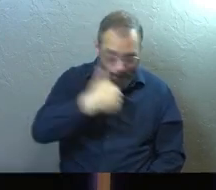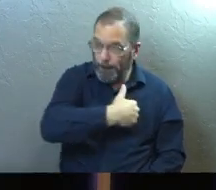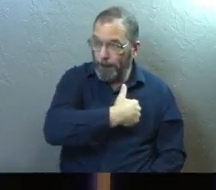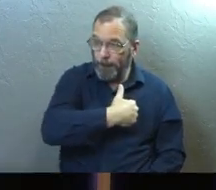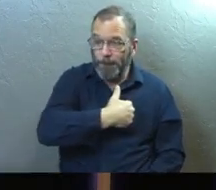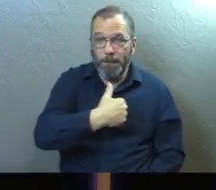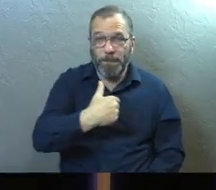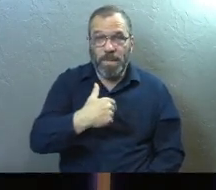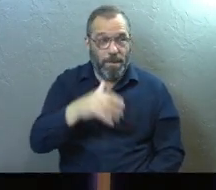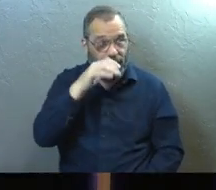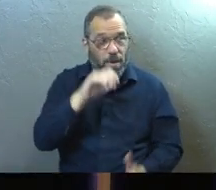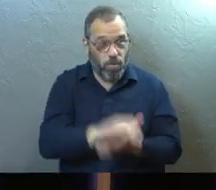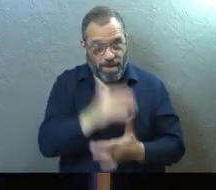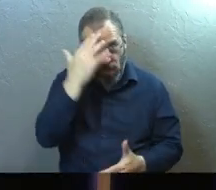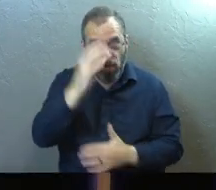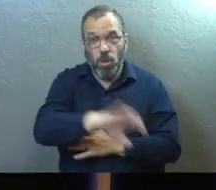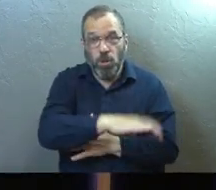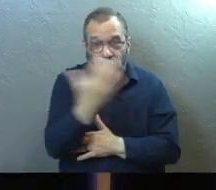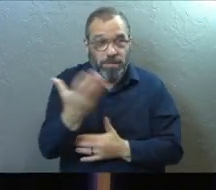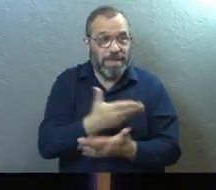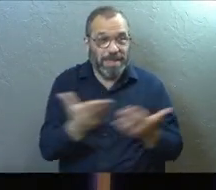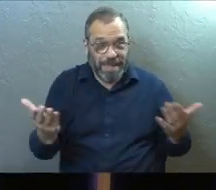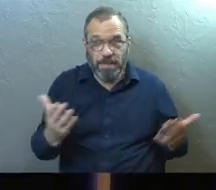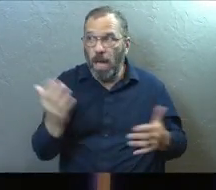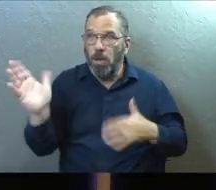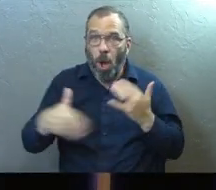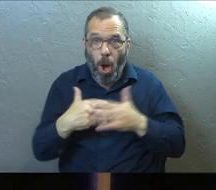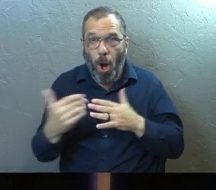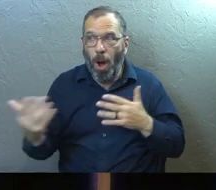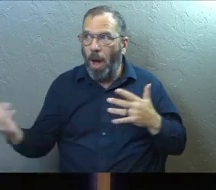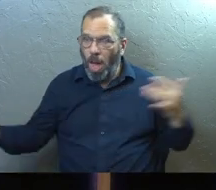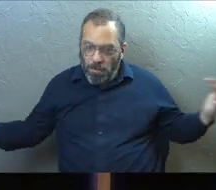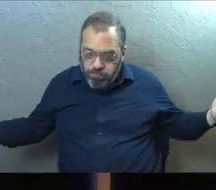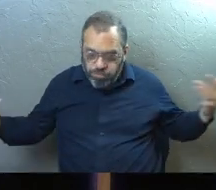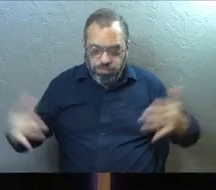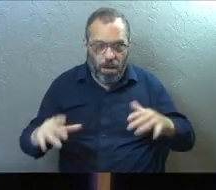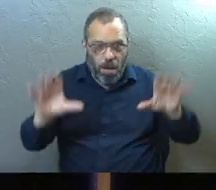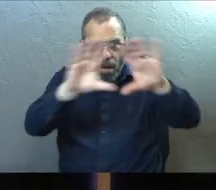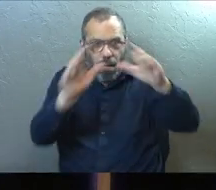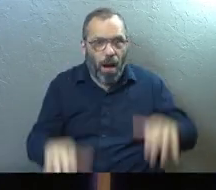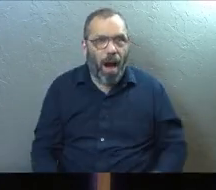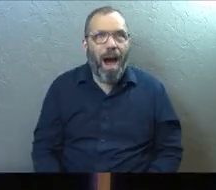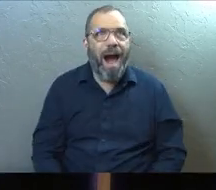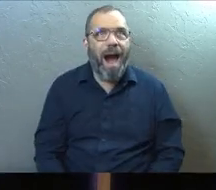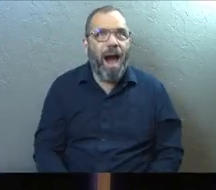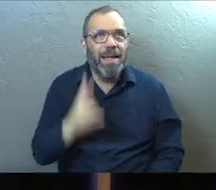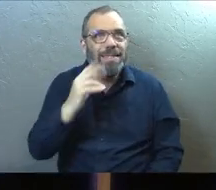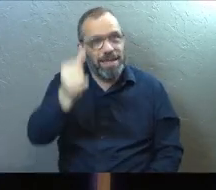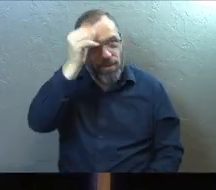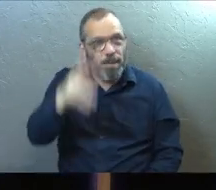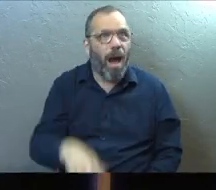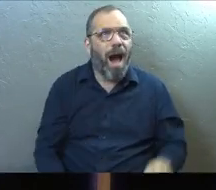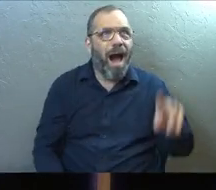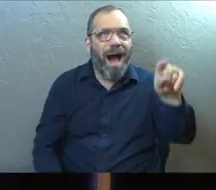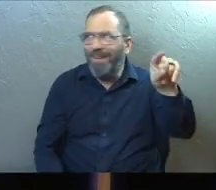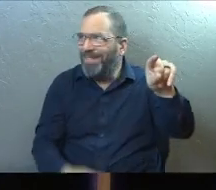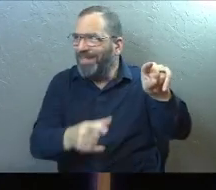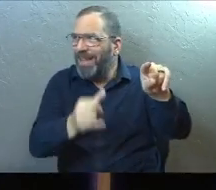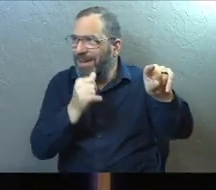Absolutely. And Linda knows like, we'll have Christmases and stuff. And everybody like piles around this case and wants to see grandpa's old stuff.